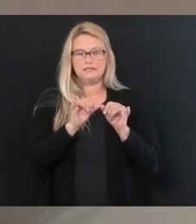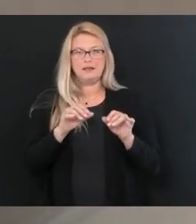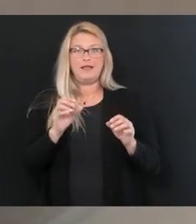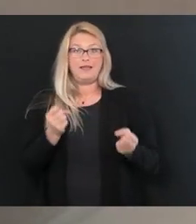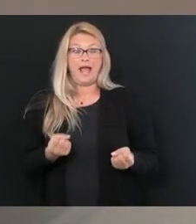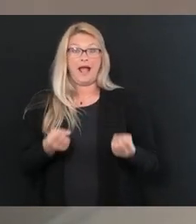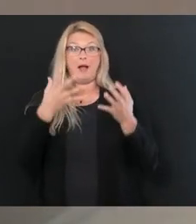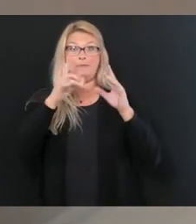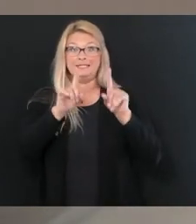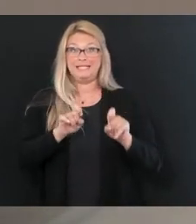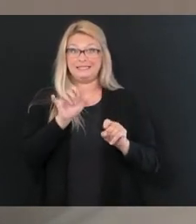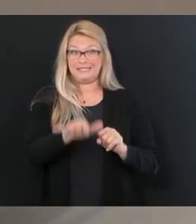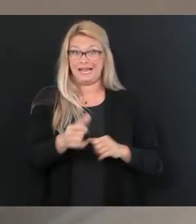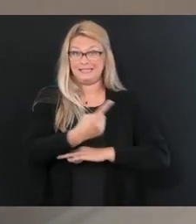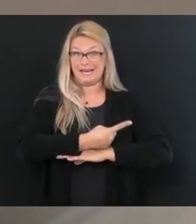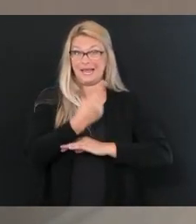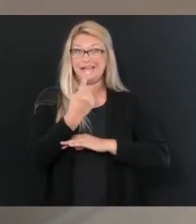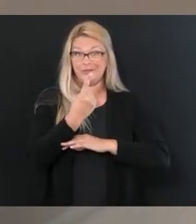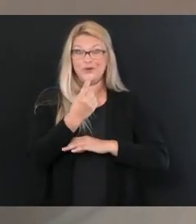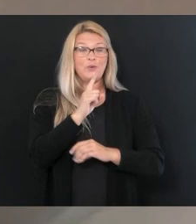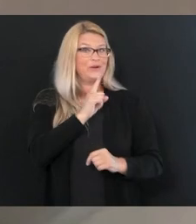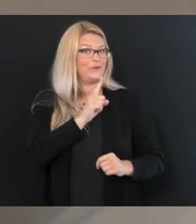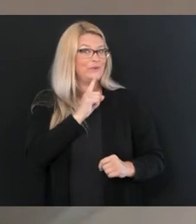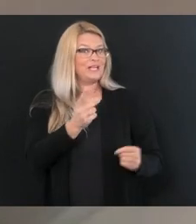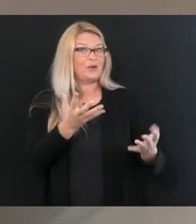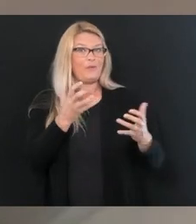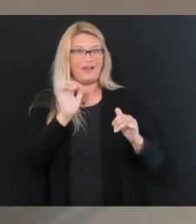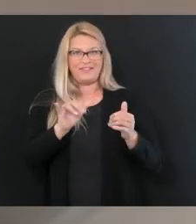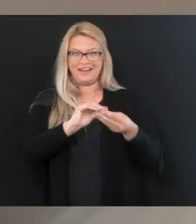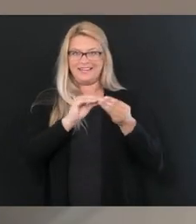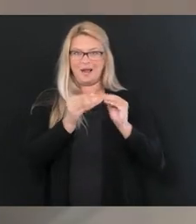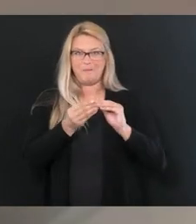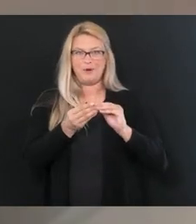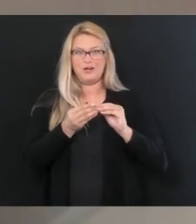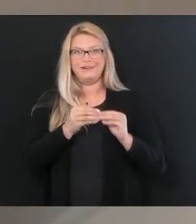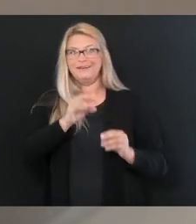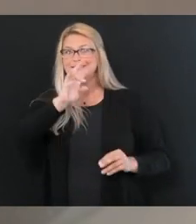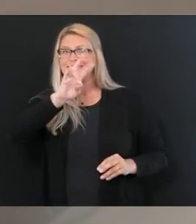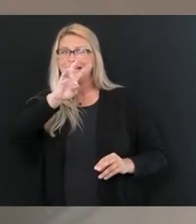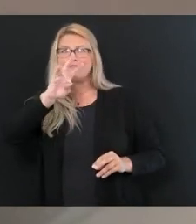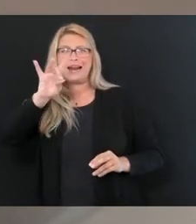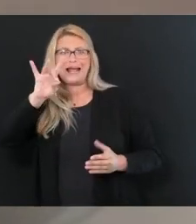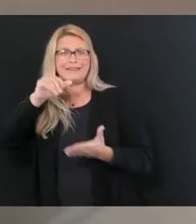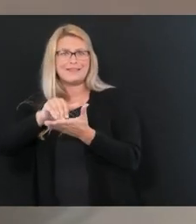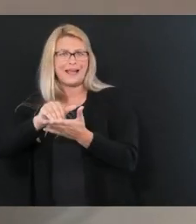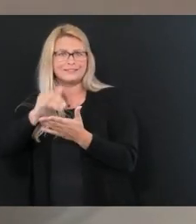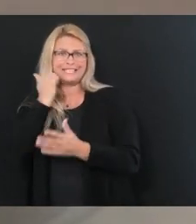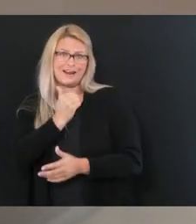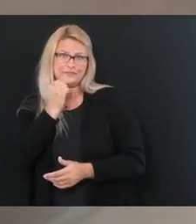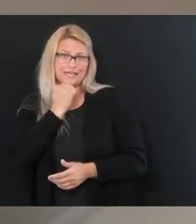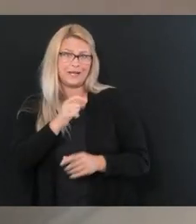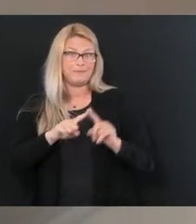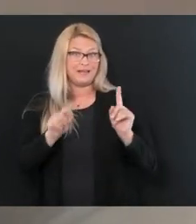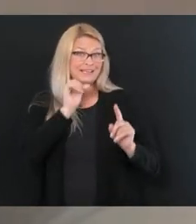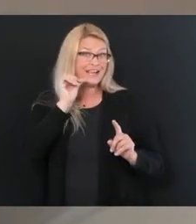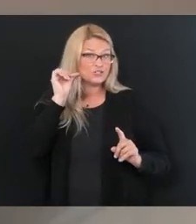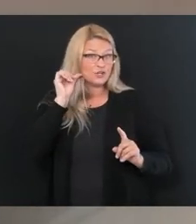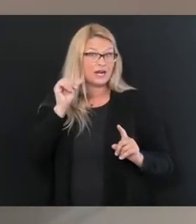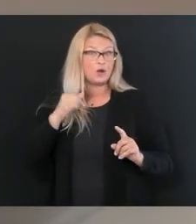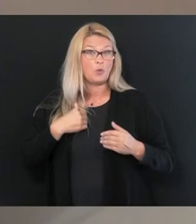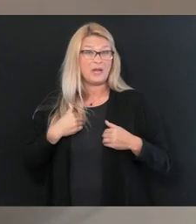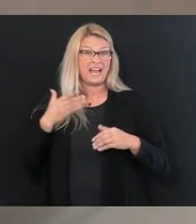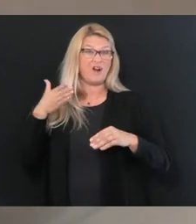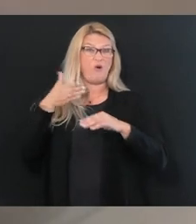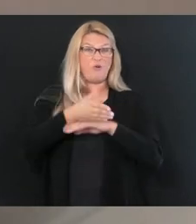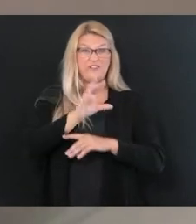that day? And as we've said, we really want to get that number up to 7,000, 8,000. Yesterday on the DHHR website, we were over